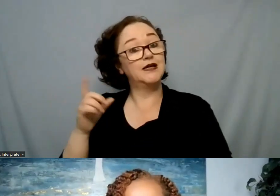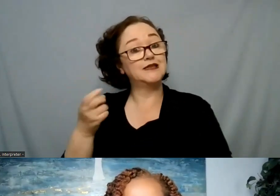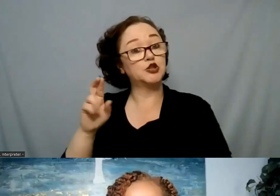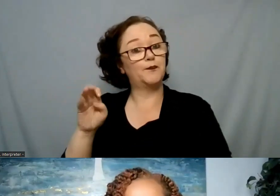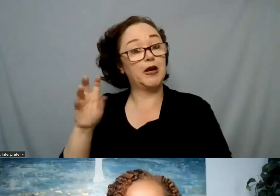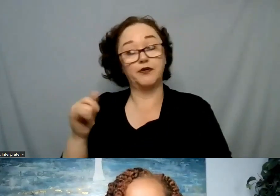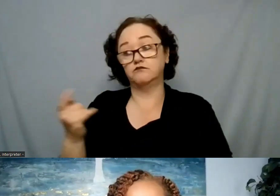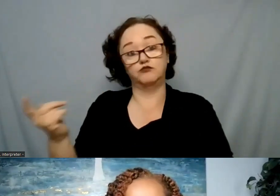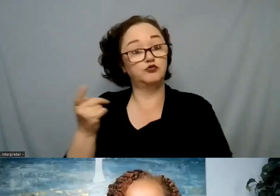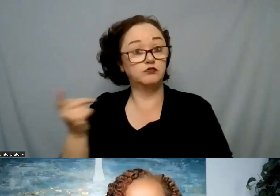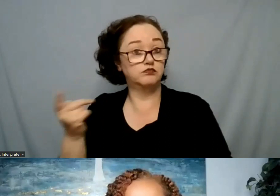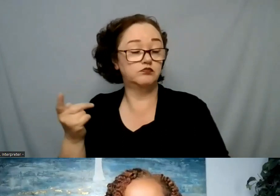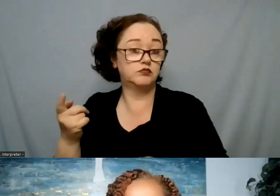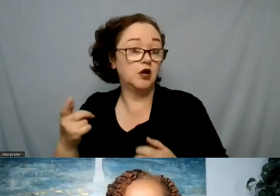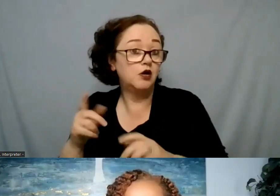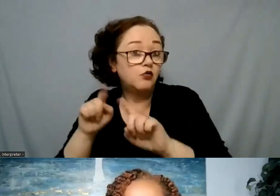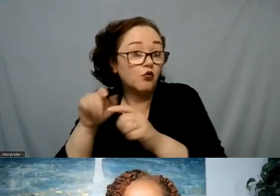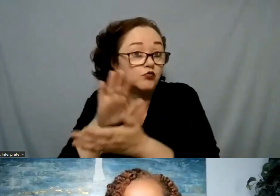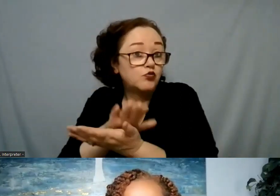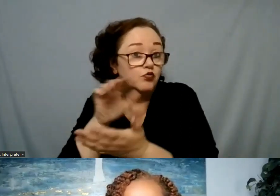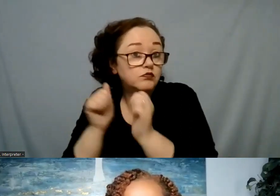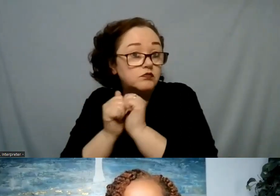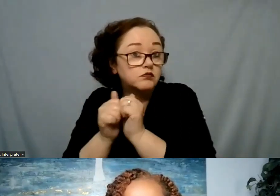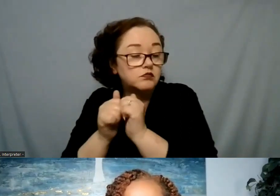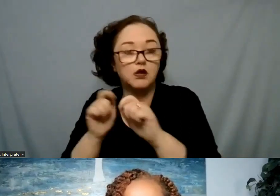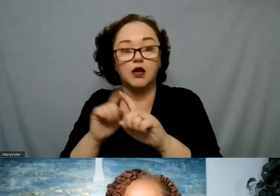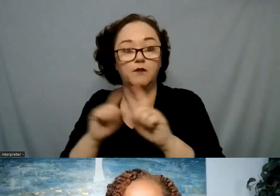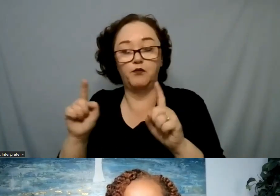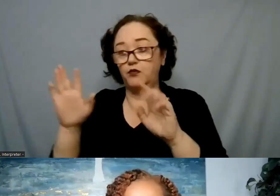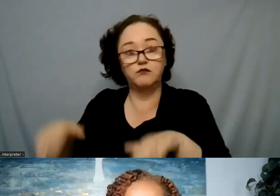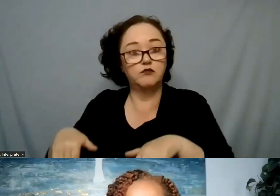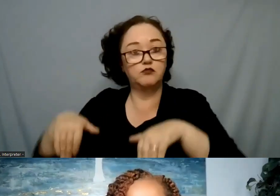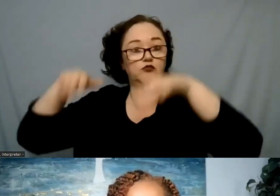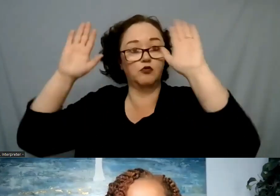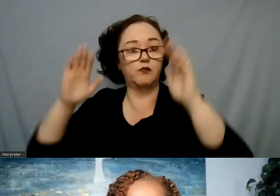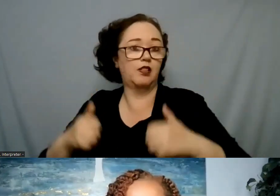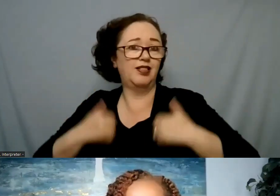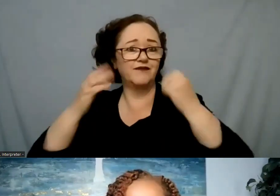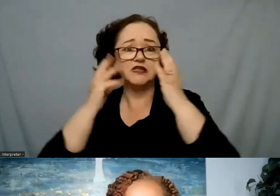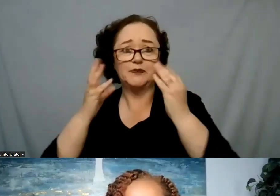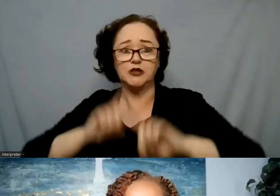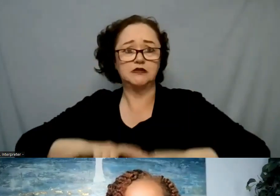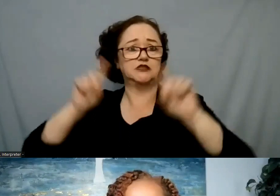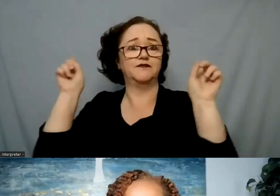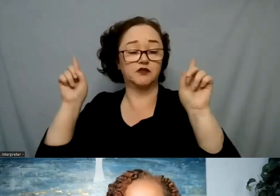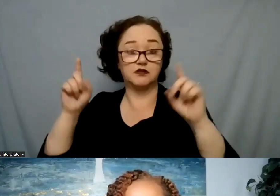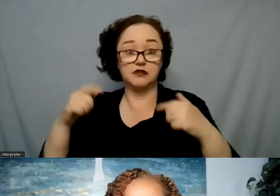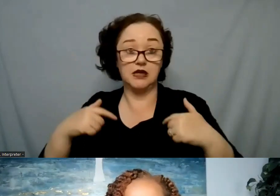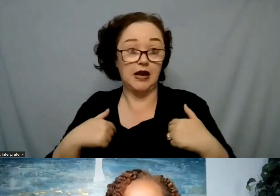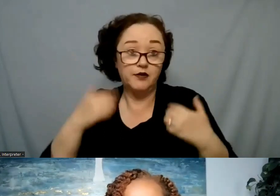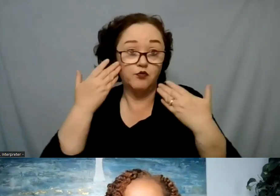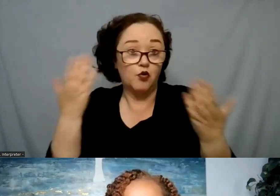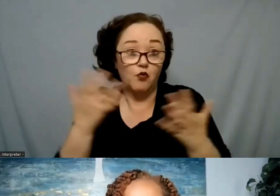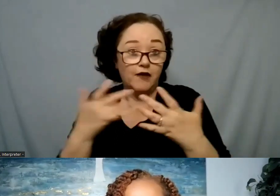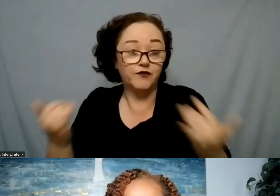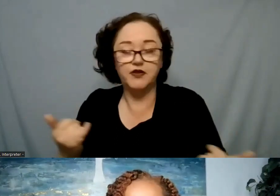for lived experiences so therefore I can come alongside Dr. Berry and because I know I don't know everything tell me about